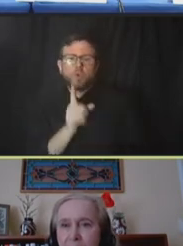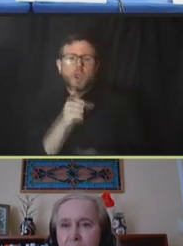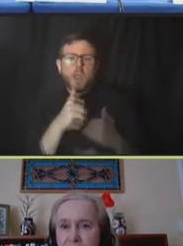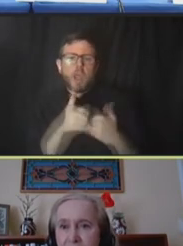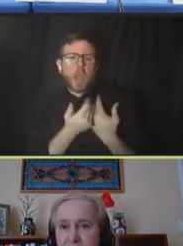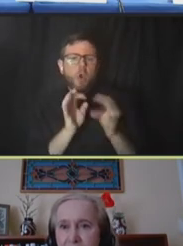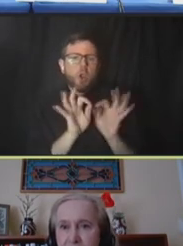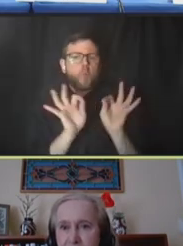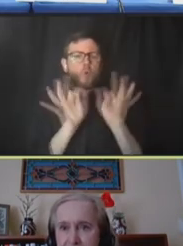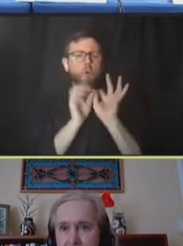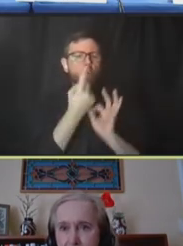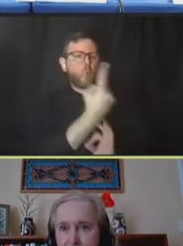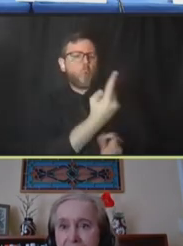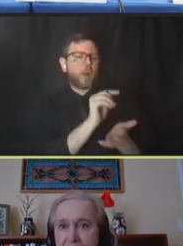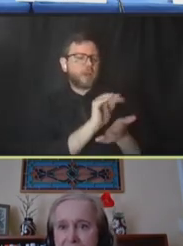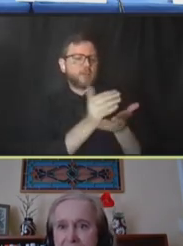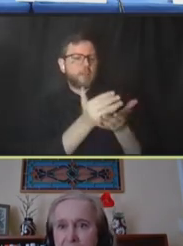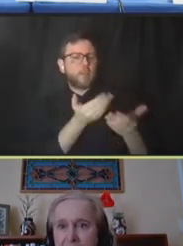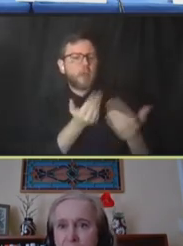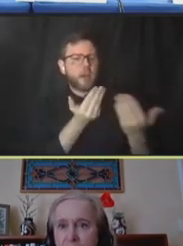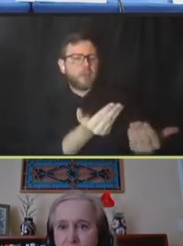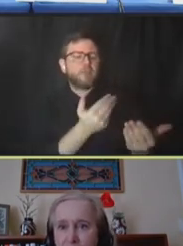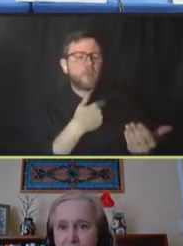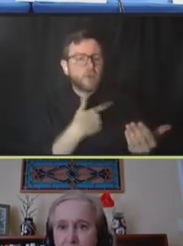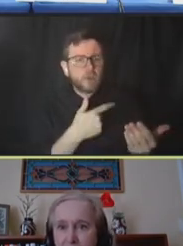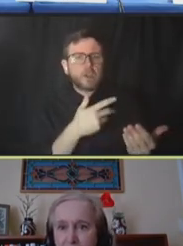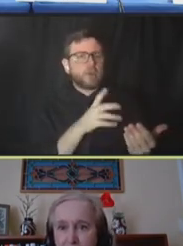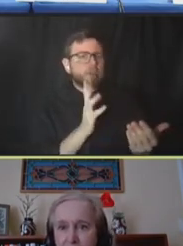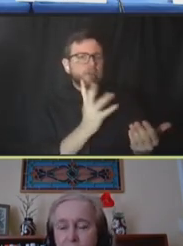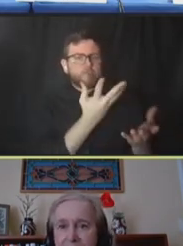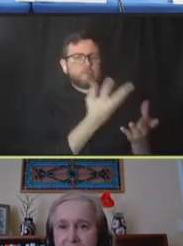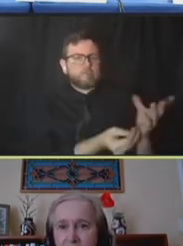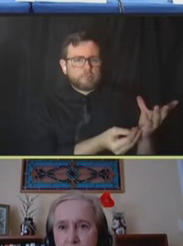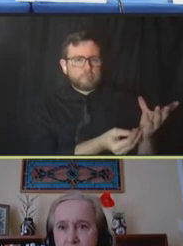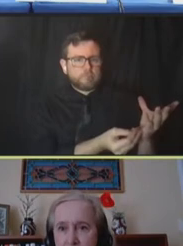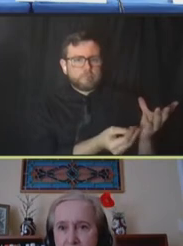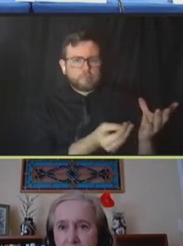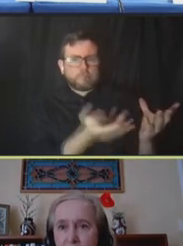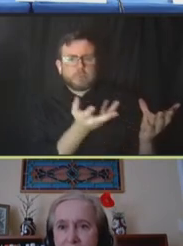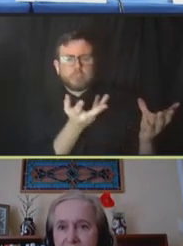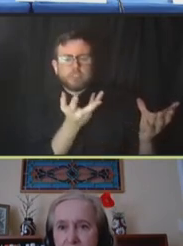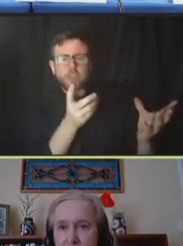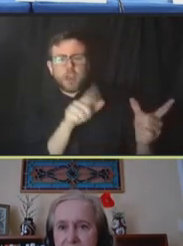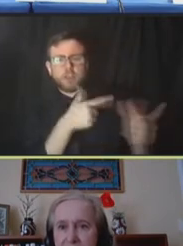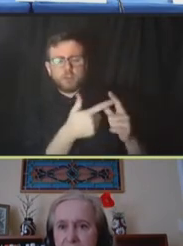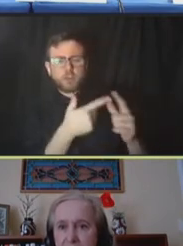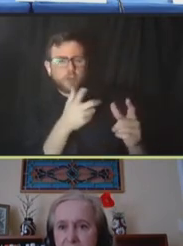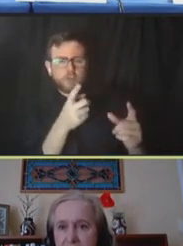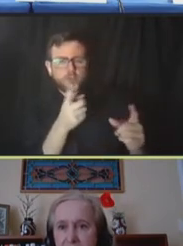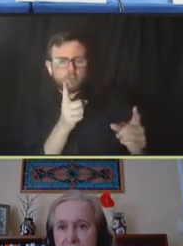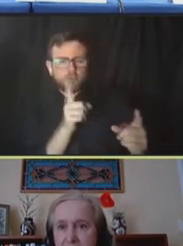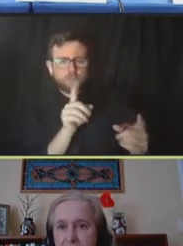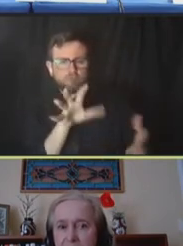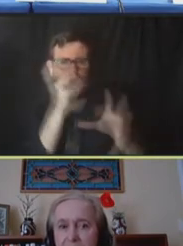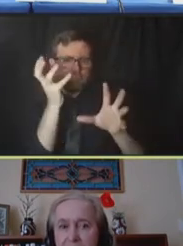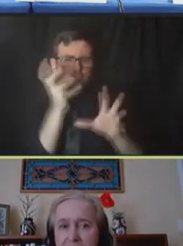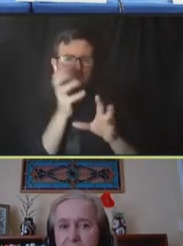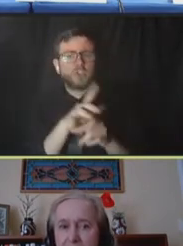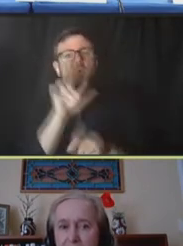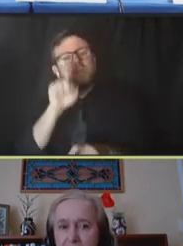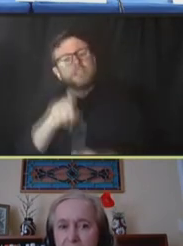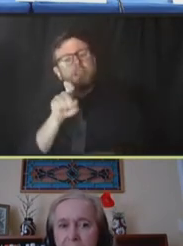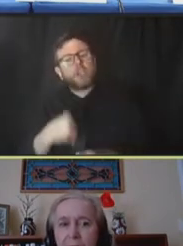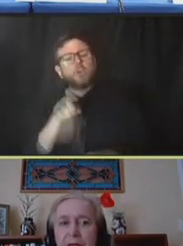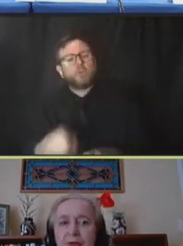vaccine production, for example, until something goes wrong. You have to prepare. You have to do these kinds of analytics. It's